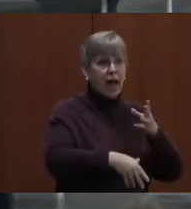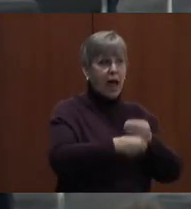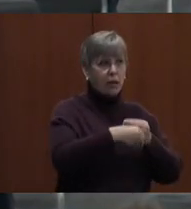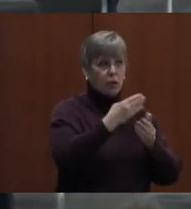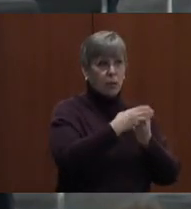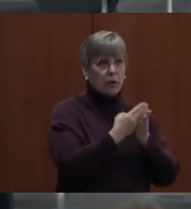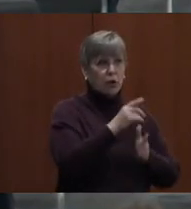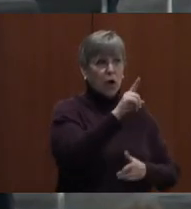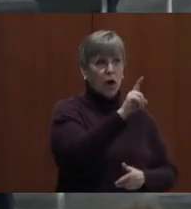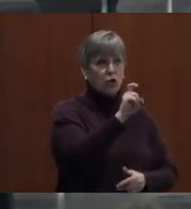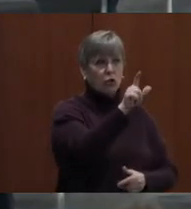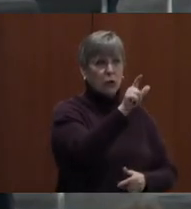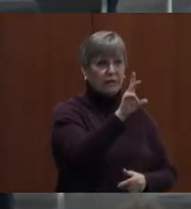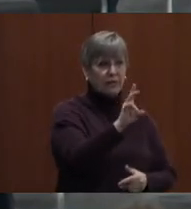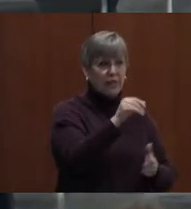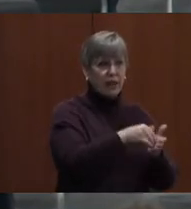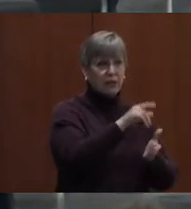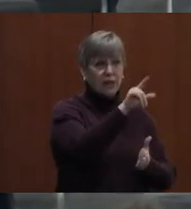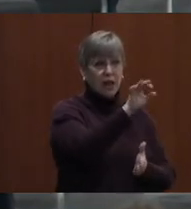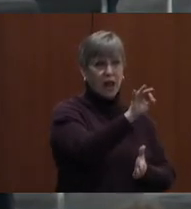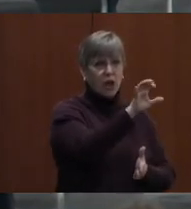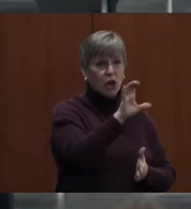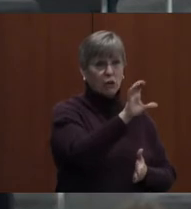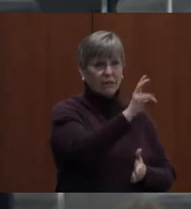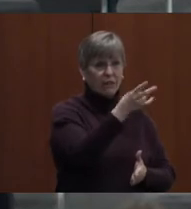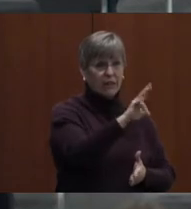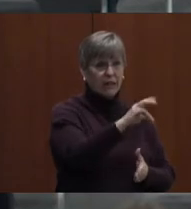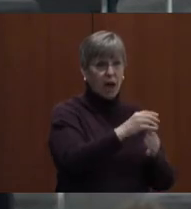is $127,917.